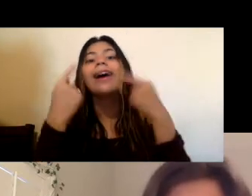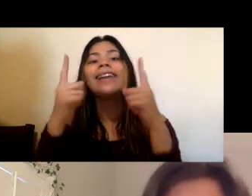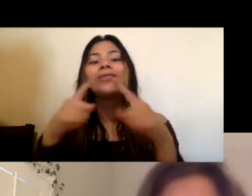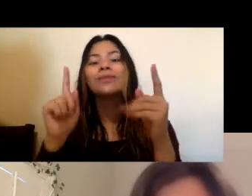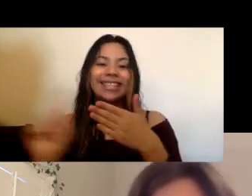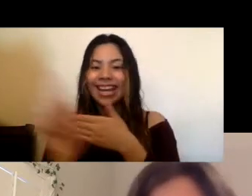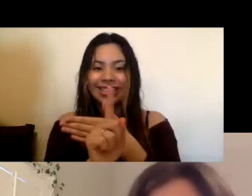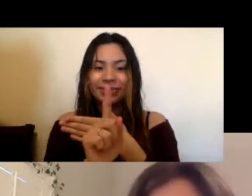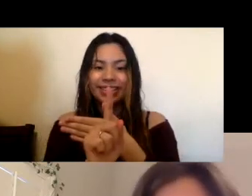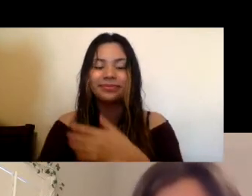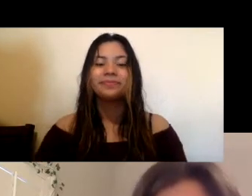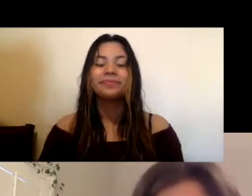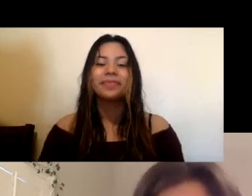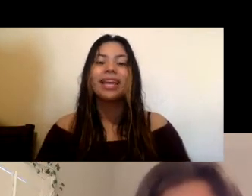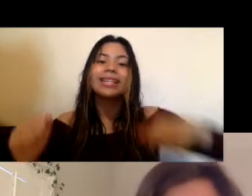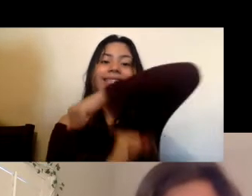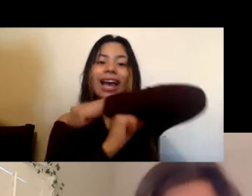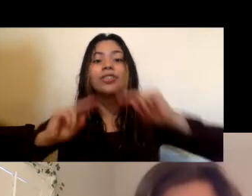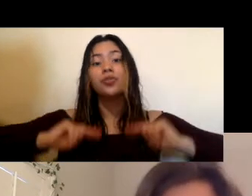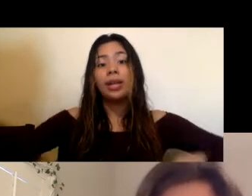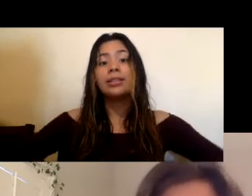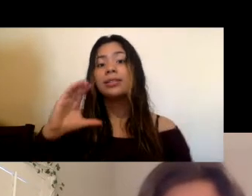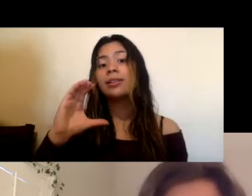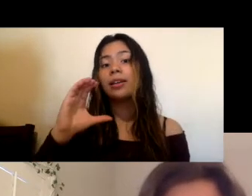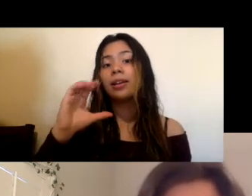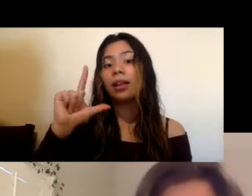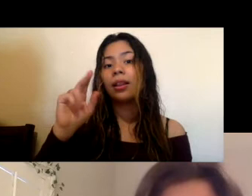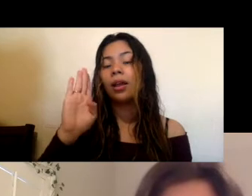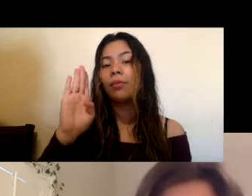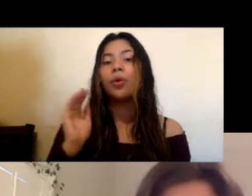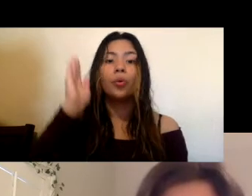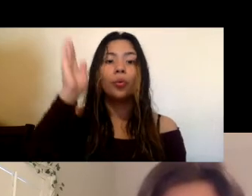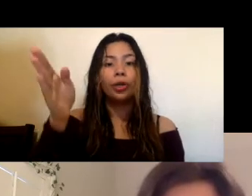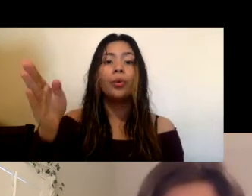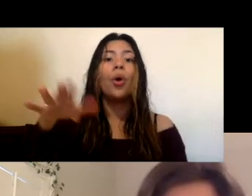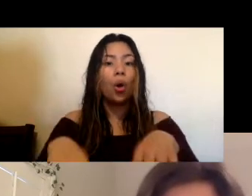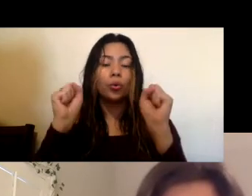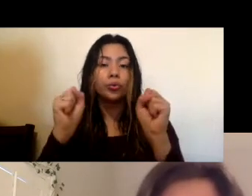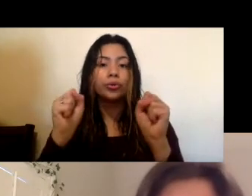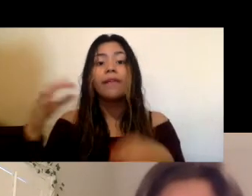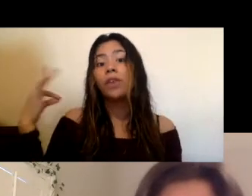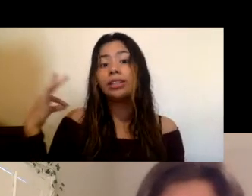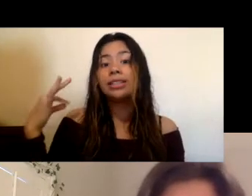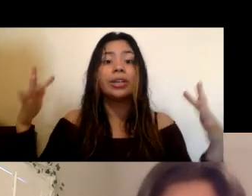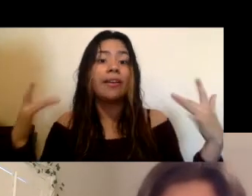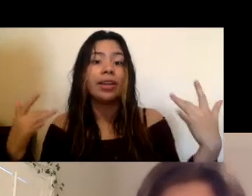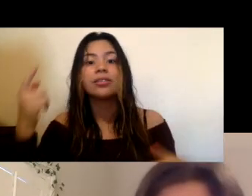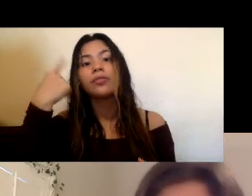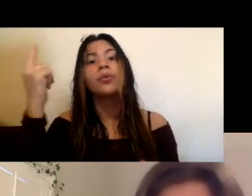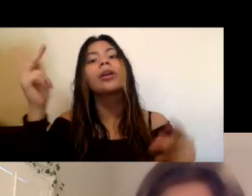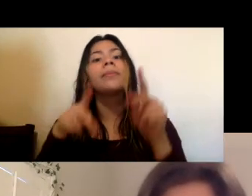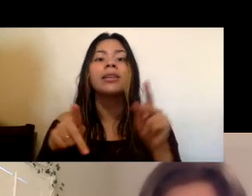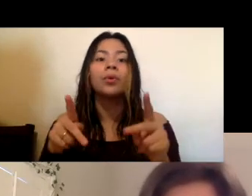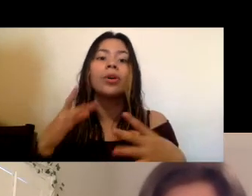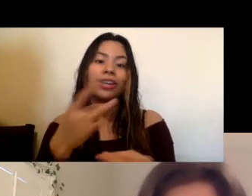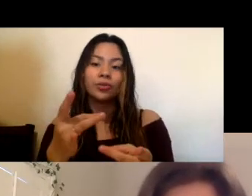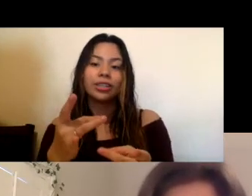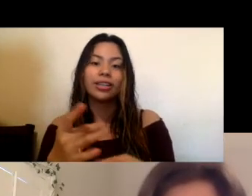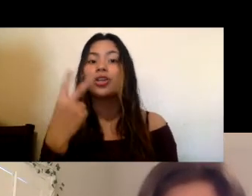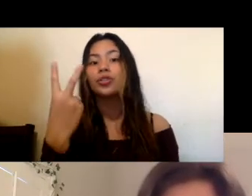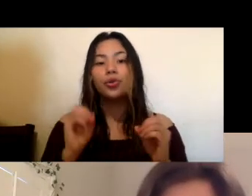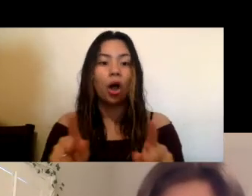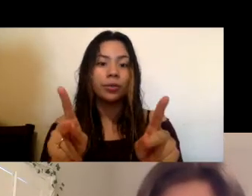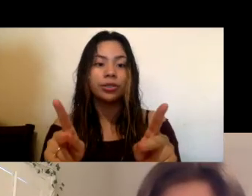announcements next week taft humanity club is going to be hosting volunteering events for anyone